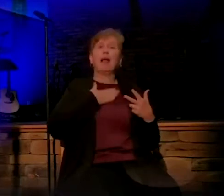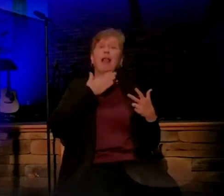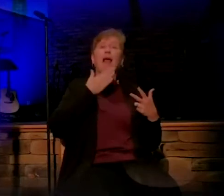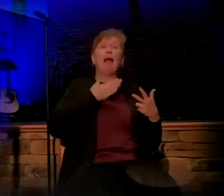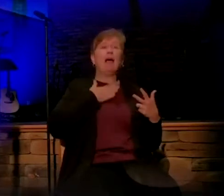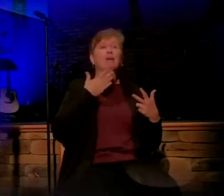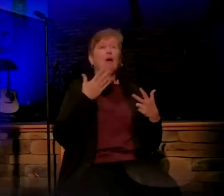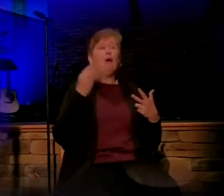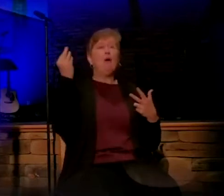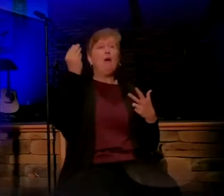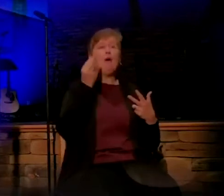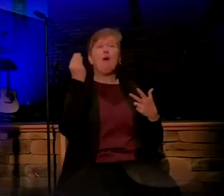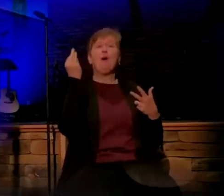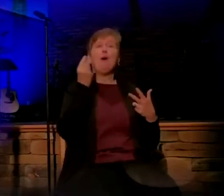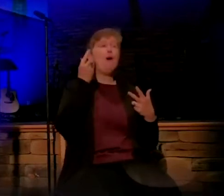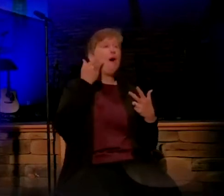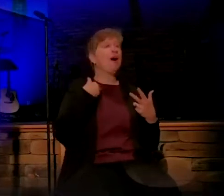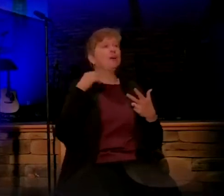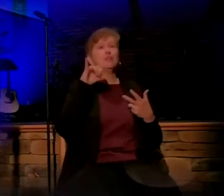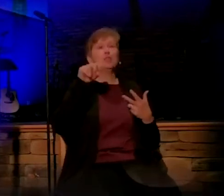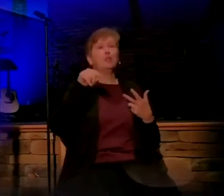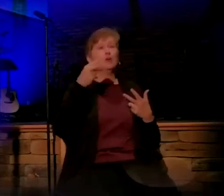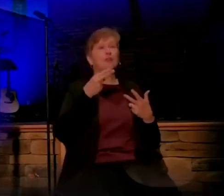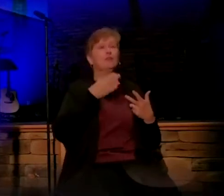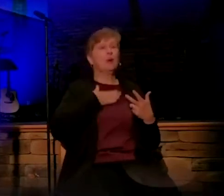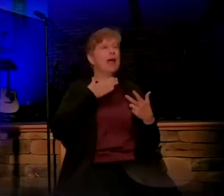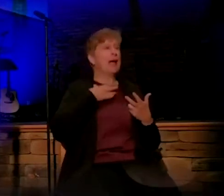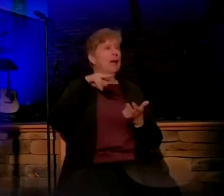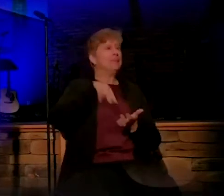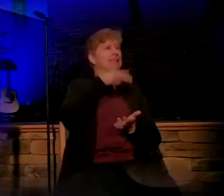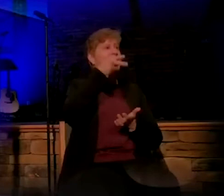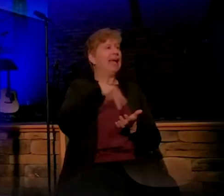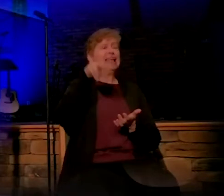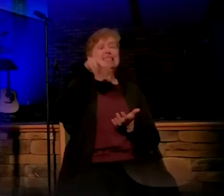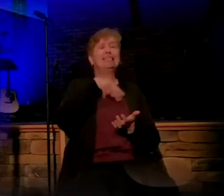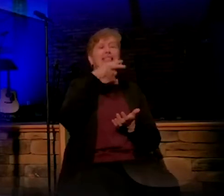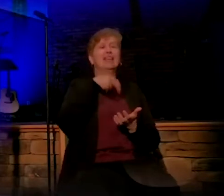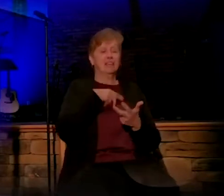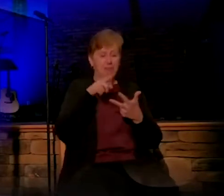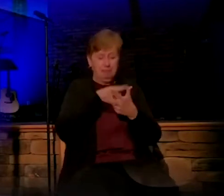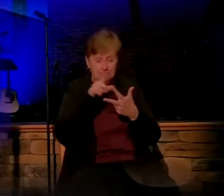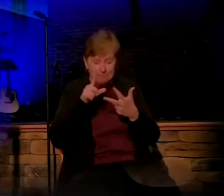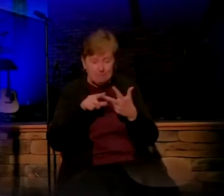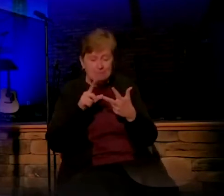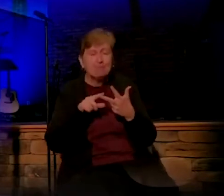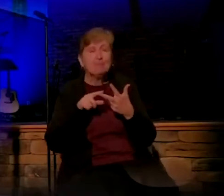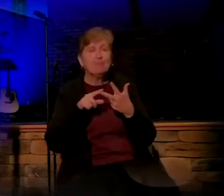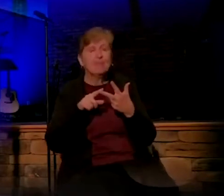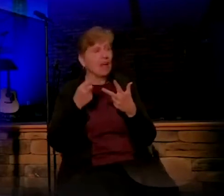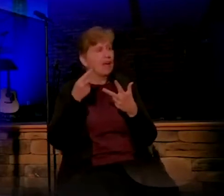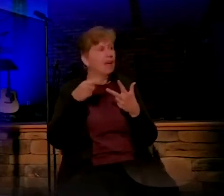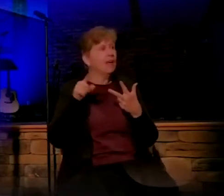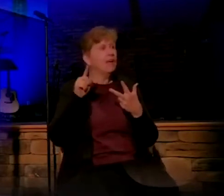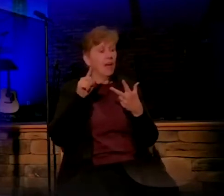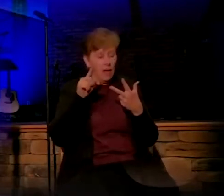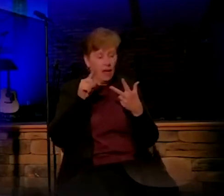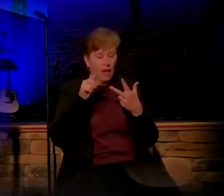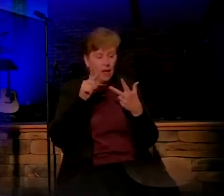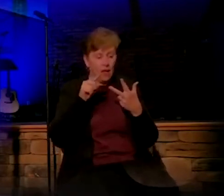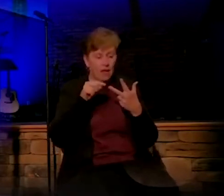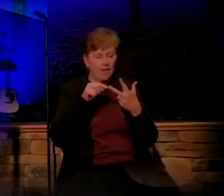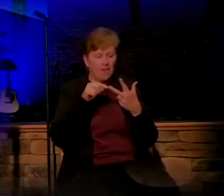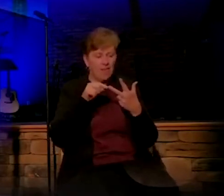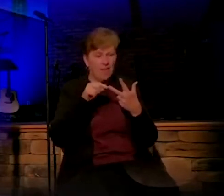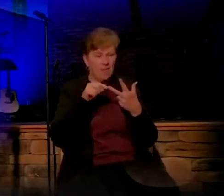I'm thinking that Joseph was doing a happy dance. And then before you get to step number three, you find out that the one